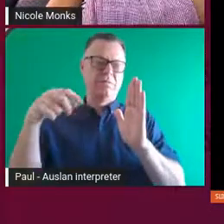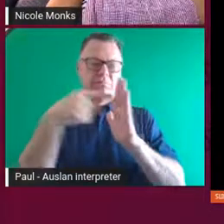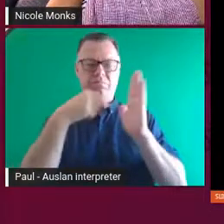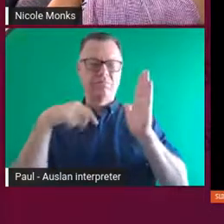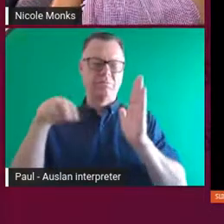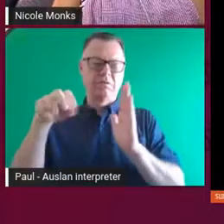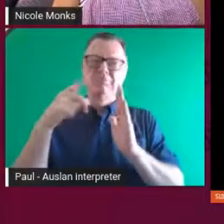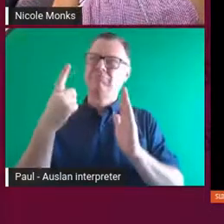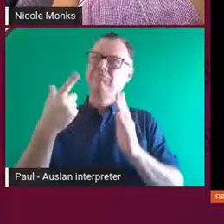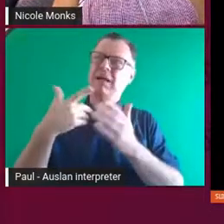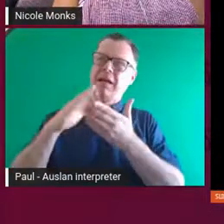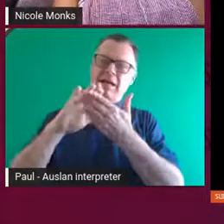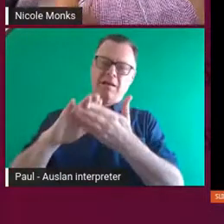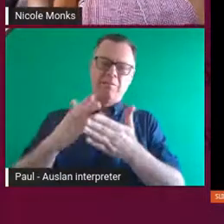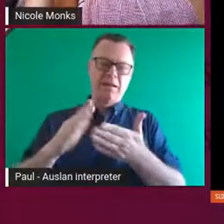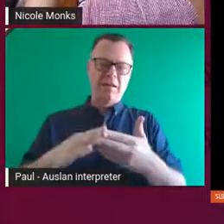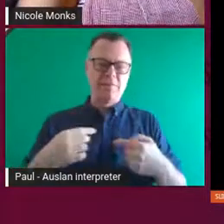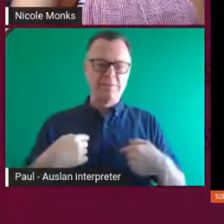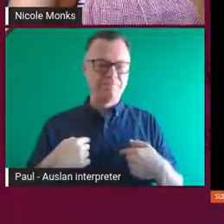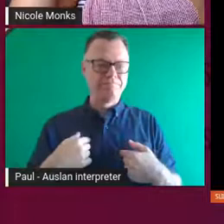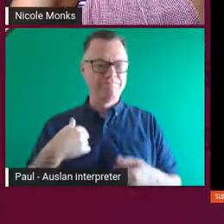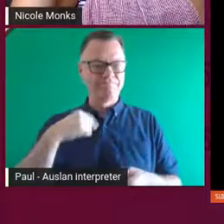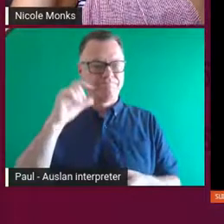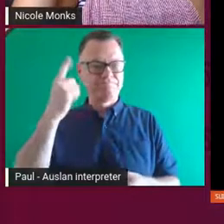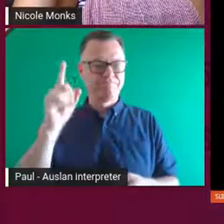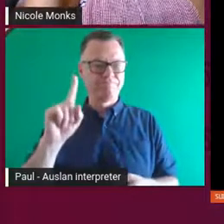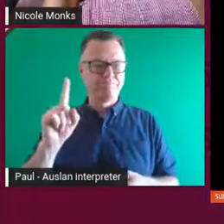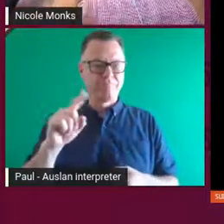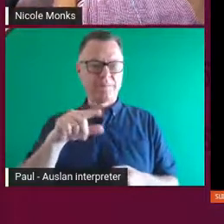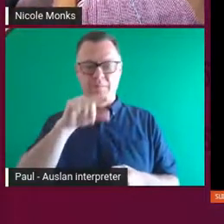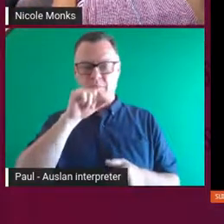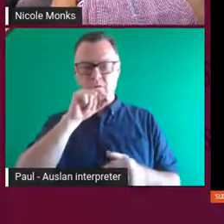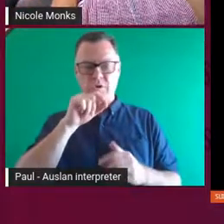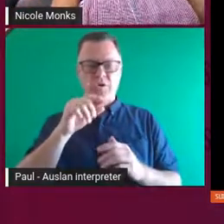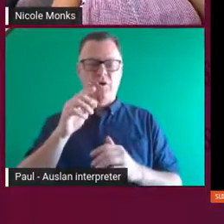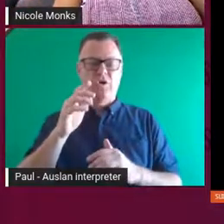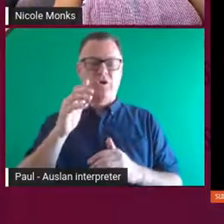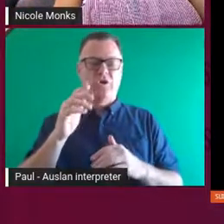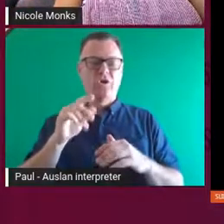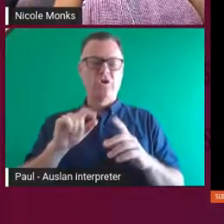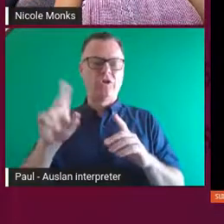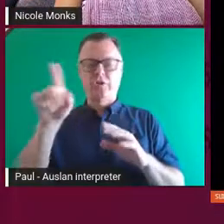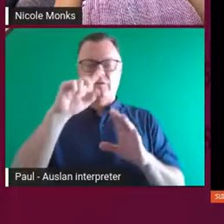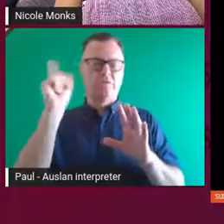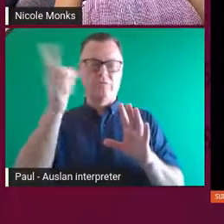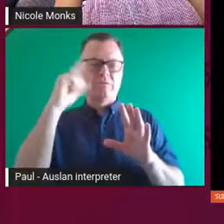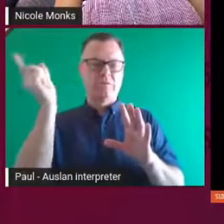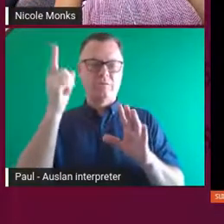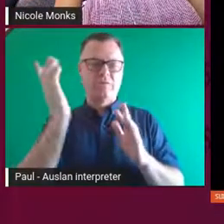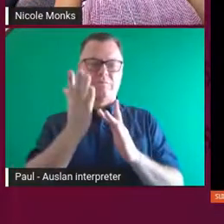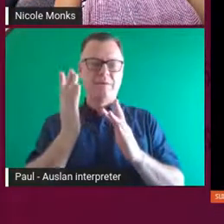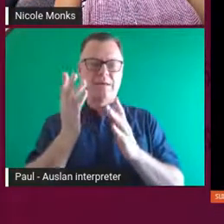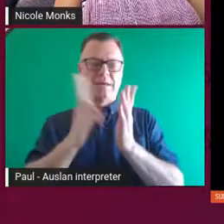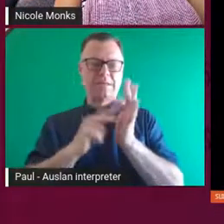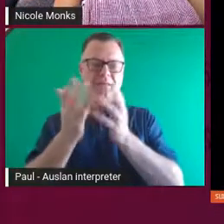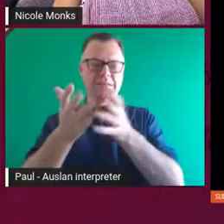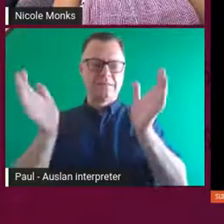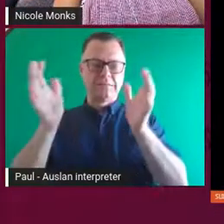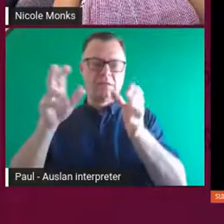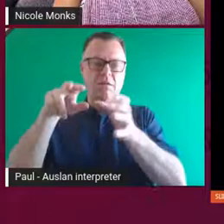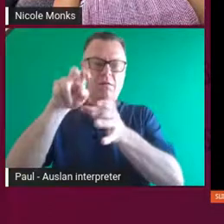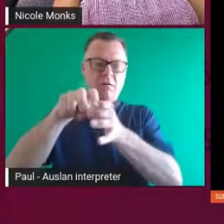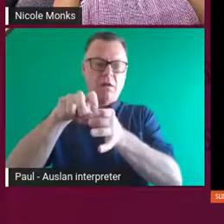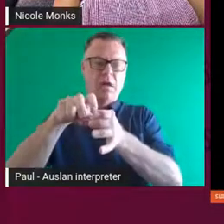then I realised that it actually sort of just stopped and went up and there was a little nest there. And I was like, oh, no, it's not trapped.